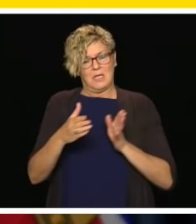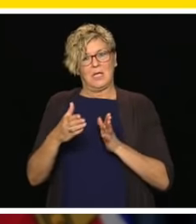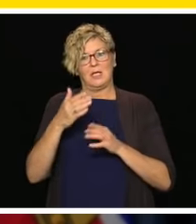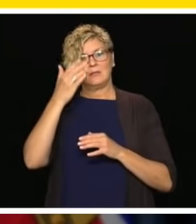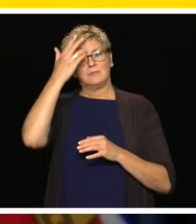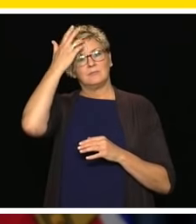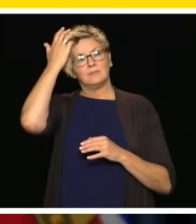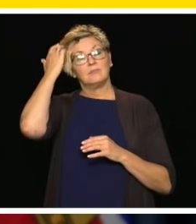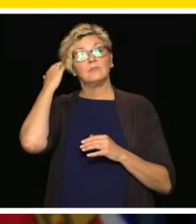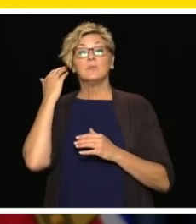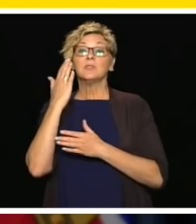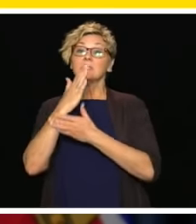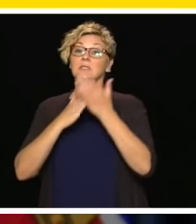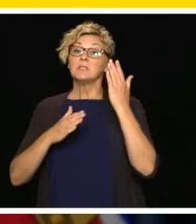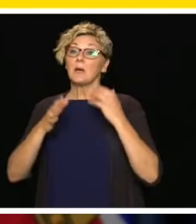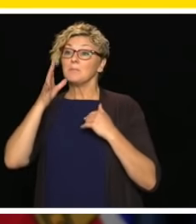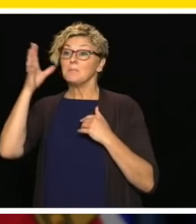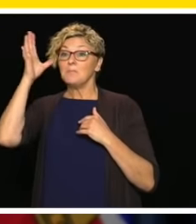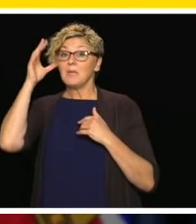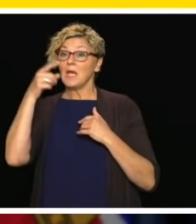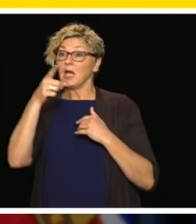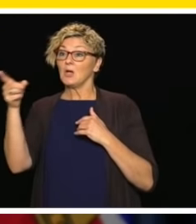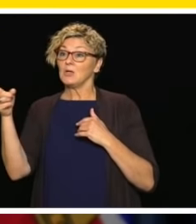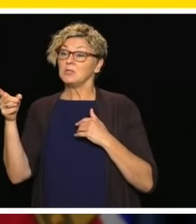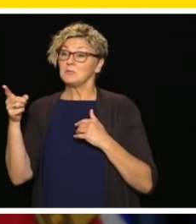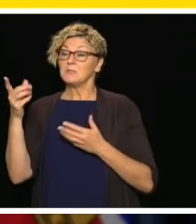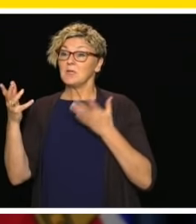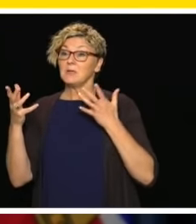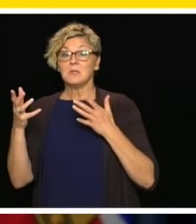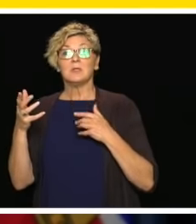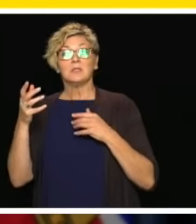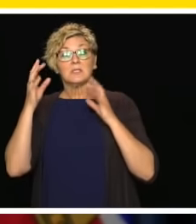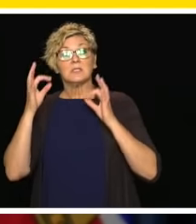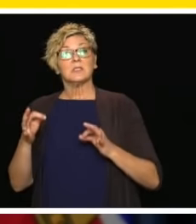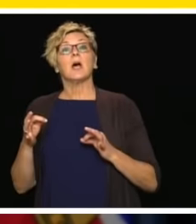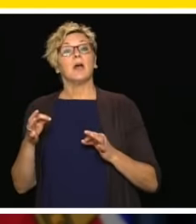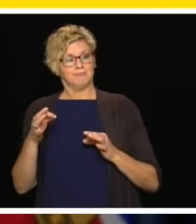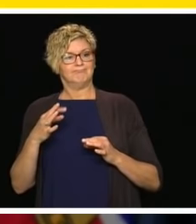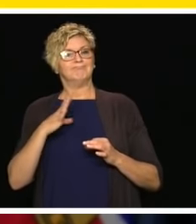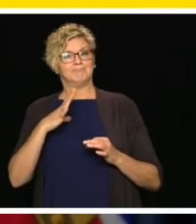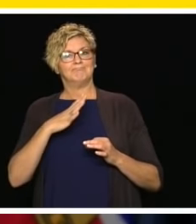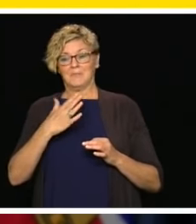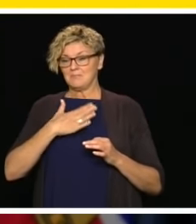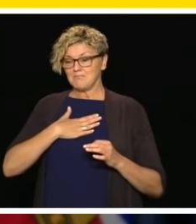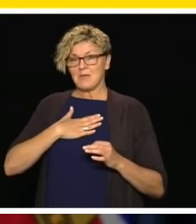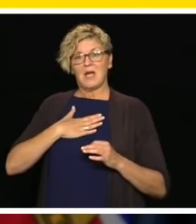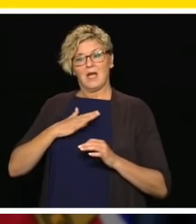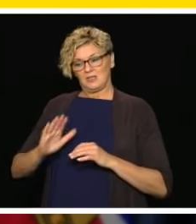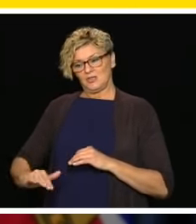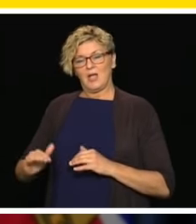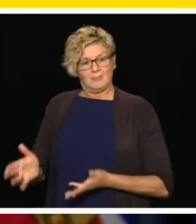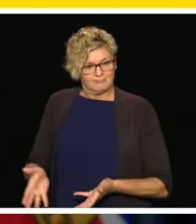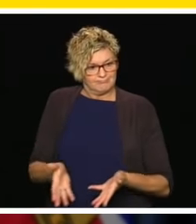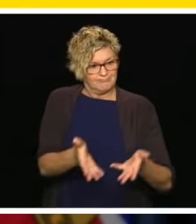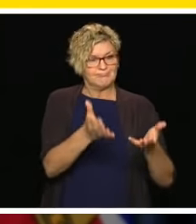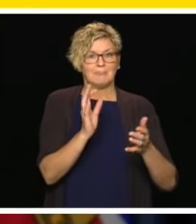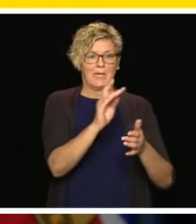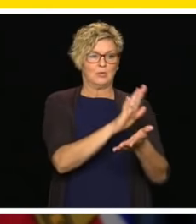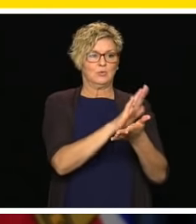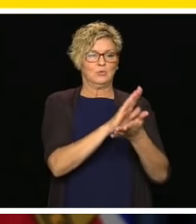parents may choose to have their kids return on June 1st. Others will wait until September. And that is absolutely fine.